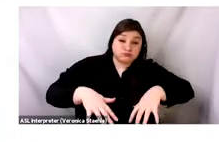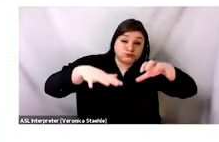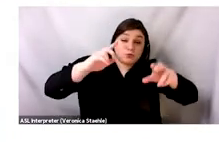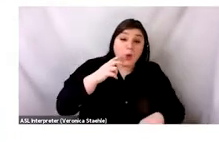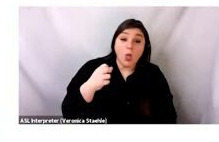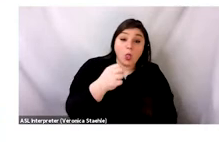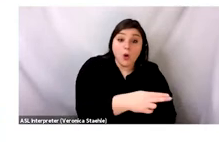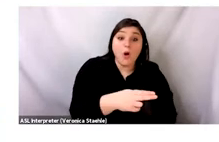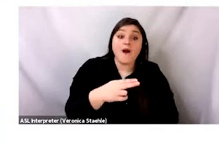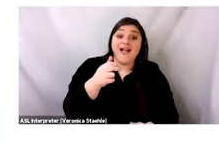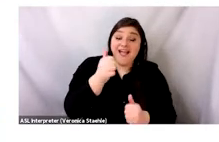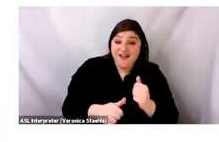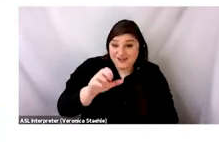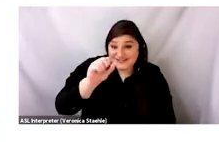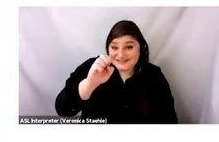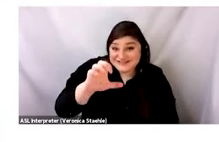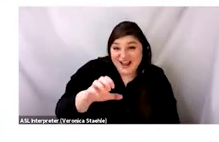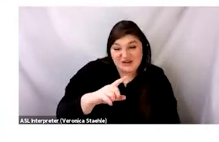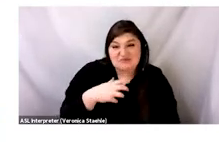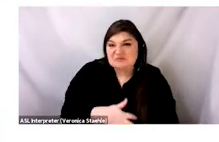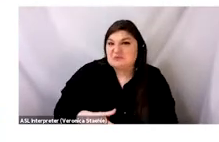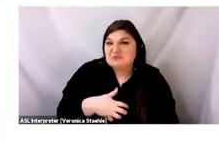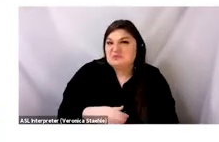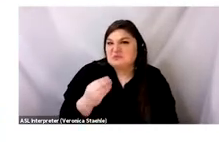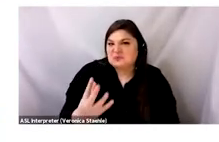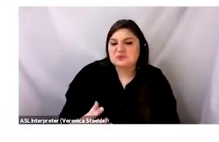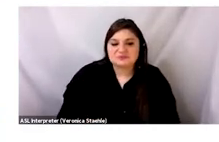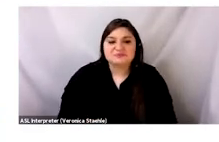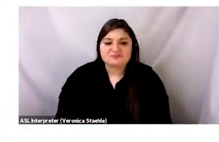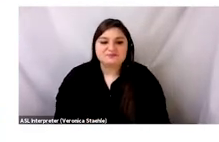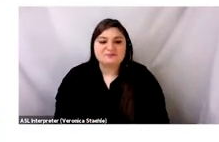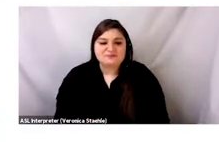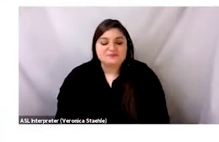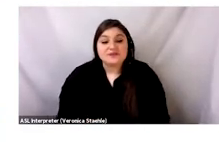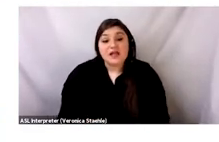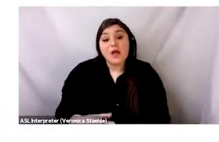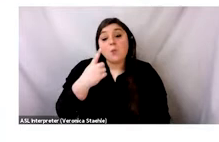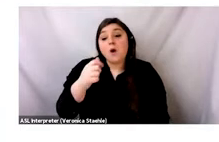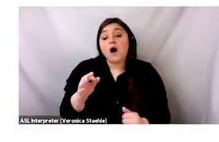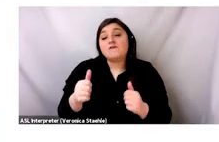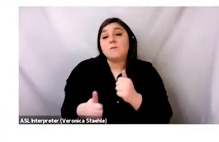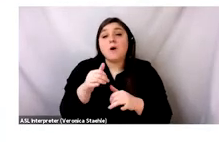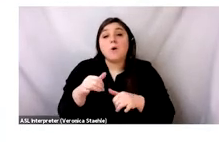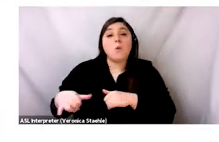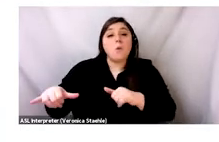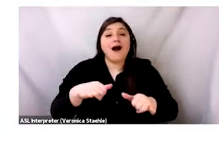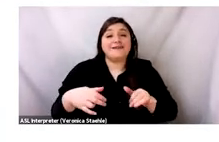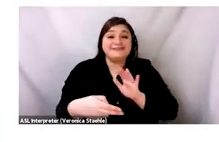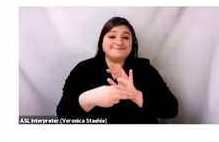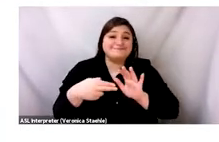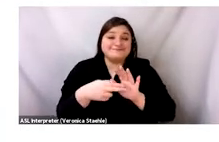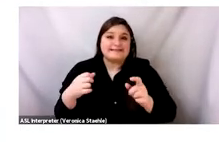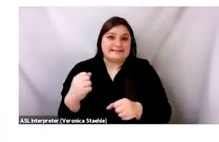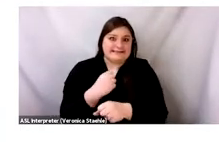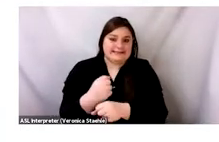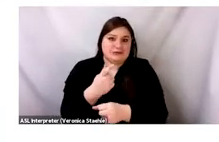I do want to note, and you'll see I have this sort of misleading sign here. One of the most widely circulated statistics on waste, something that